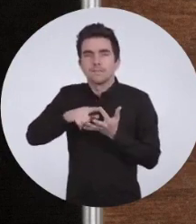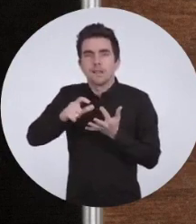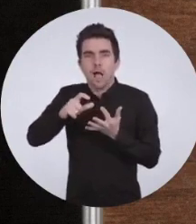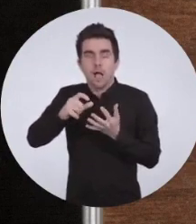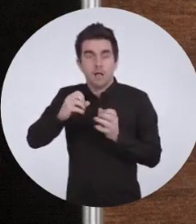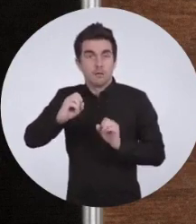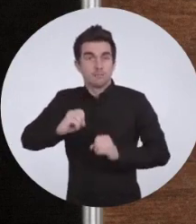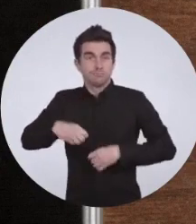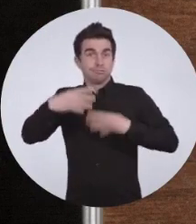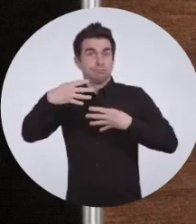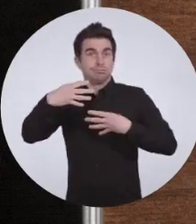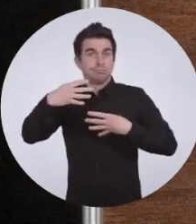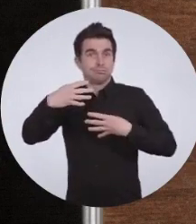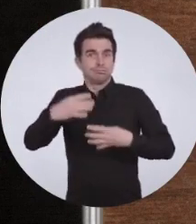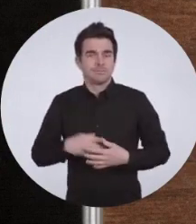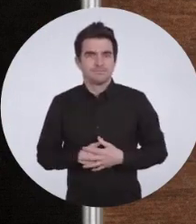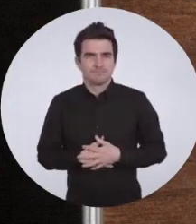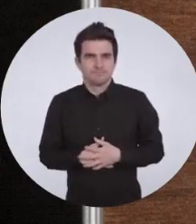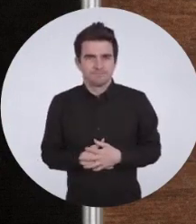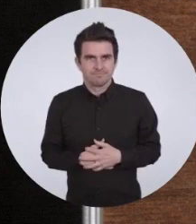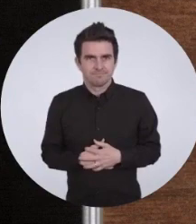for a few seconds. Like this.